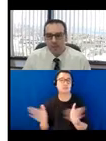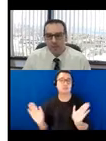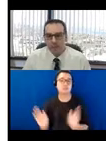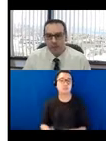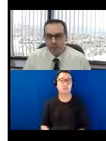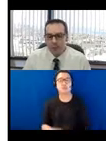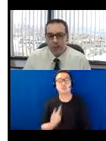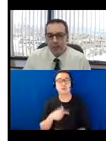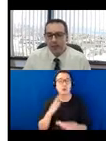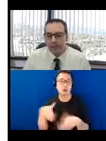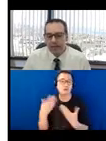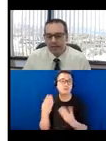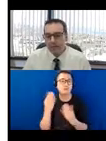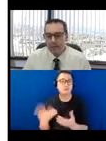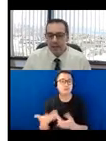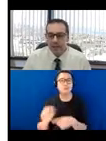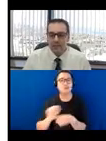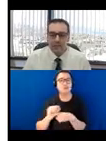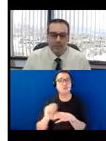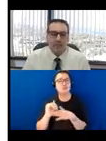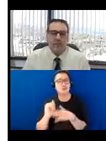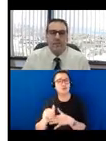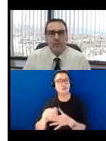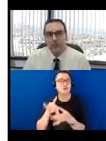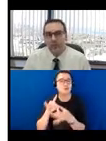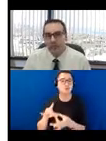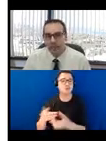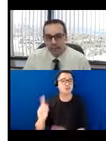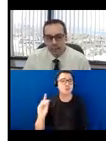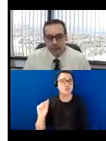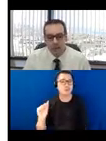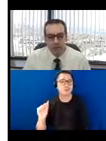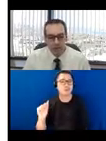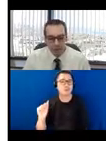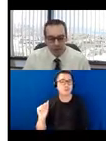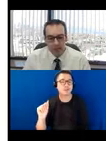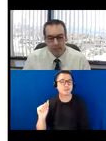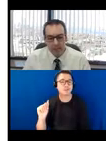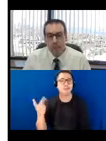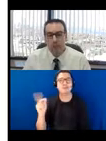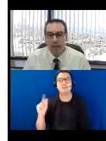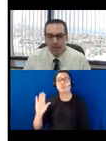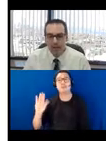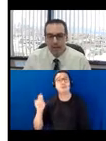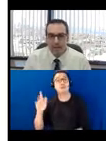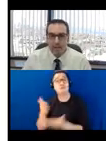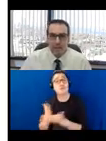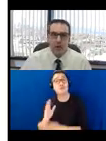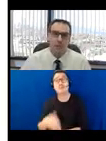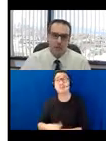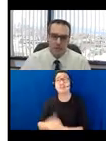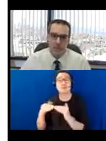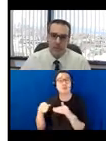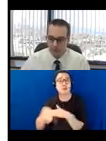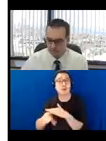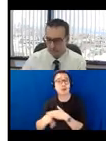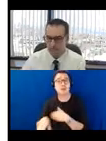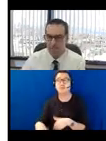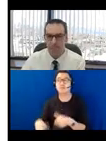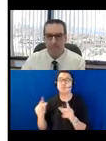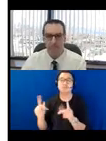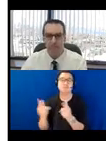information training and guidance on matters concerning disability related to civil rights equal access and opportunity.